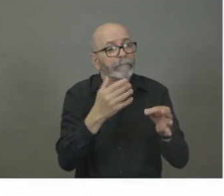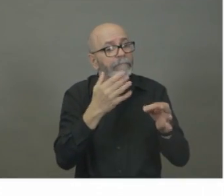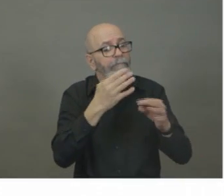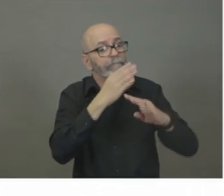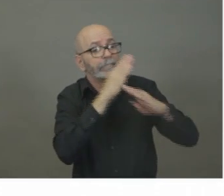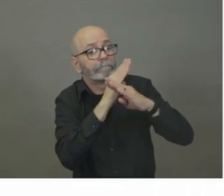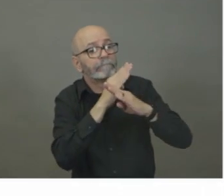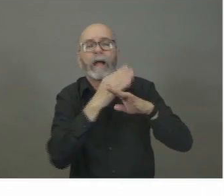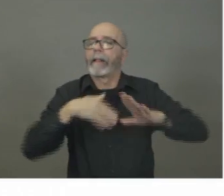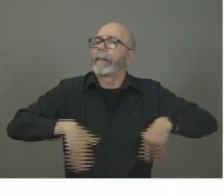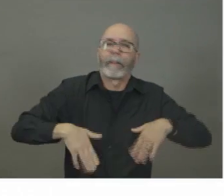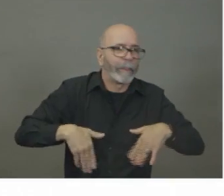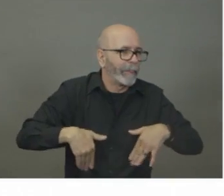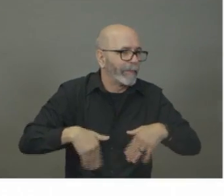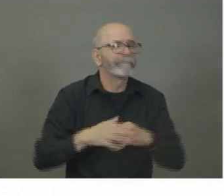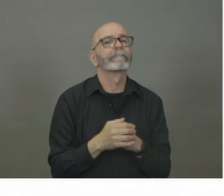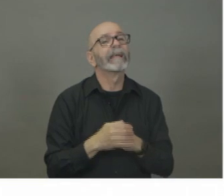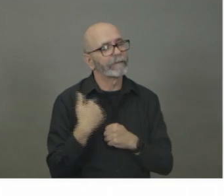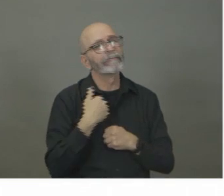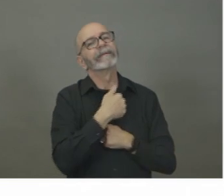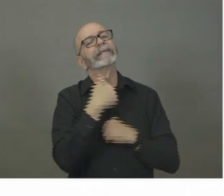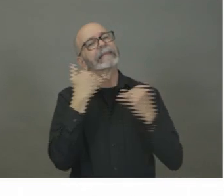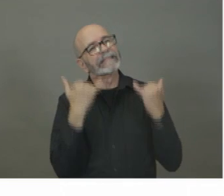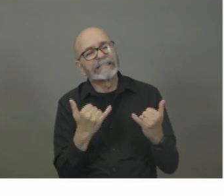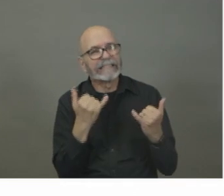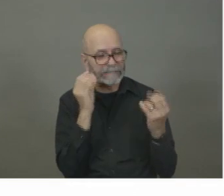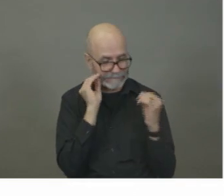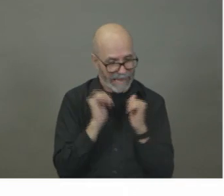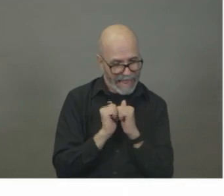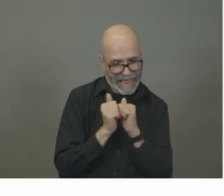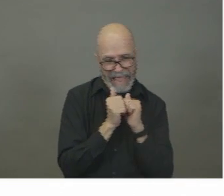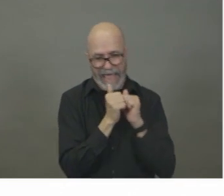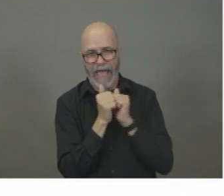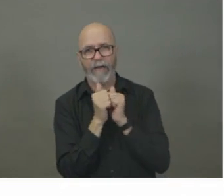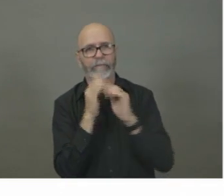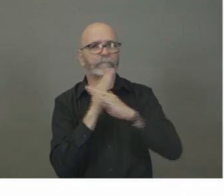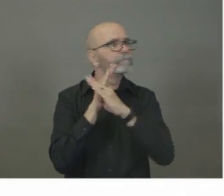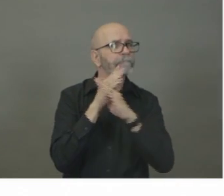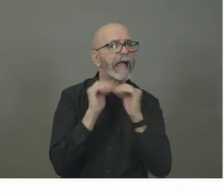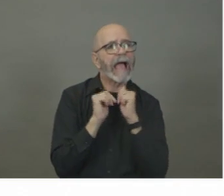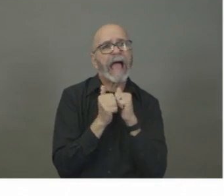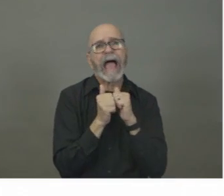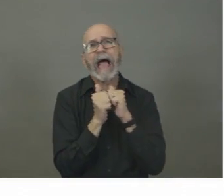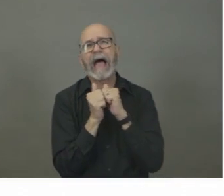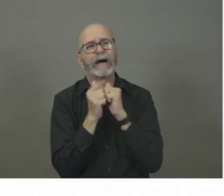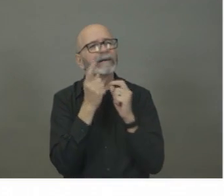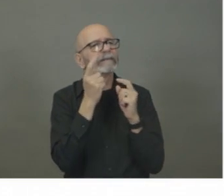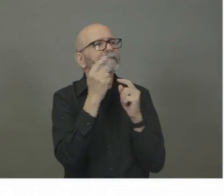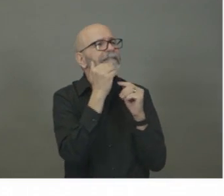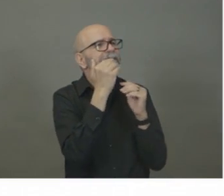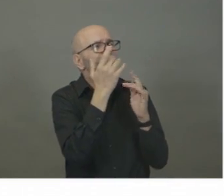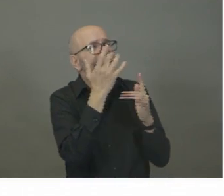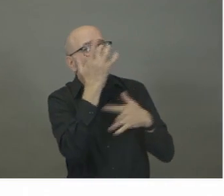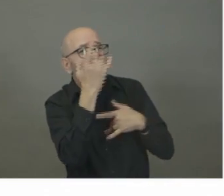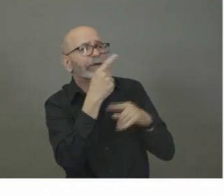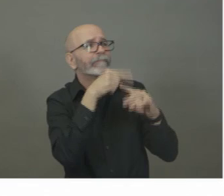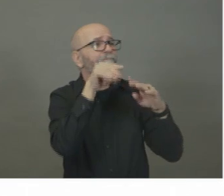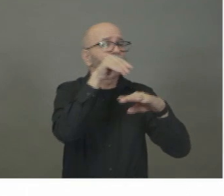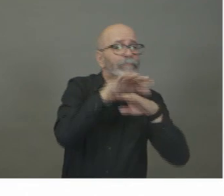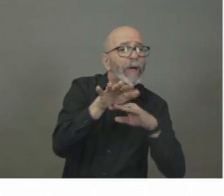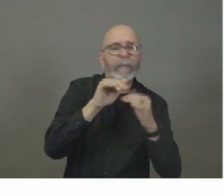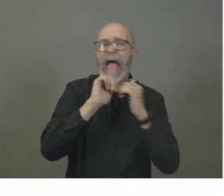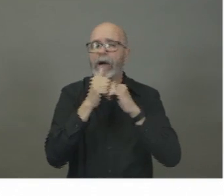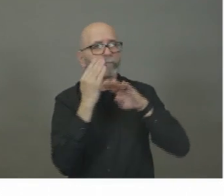are reliant on our public health measures to minimize the impact of COVID-19 to